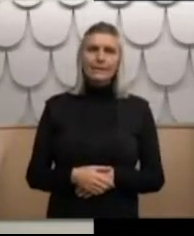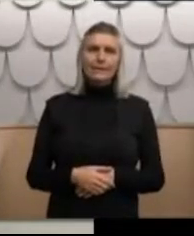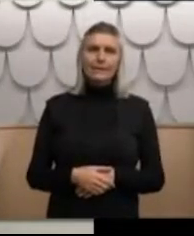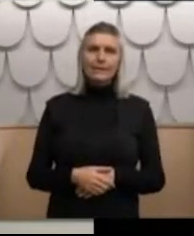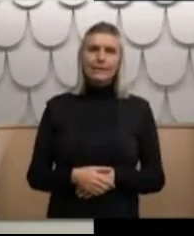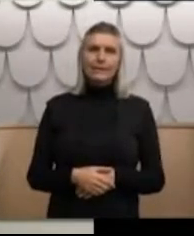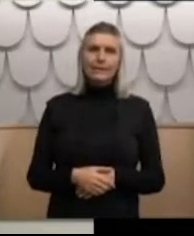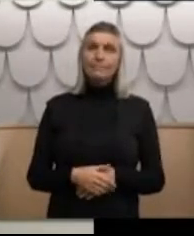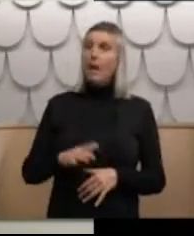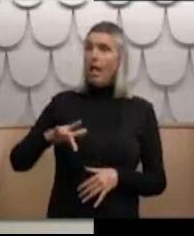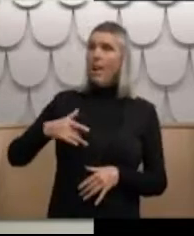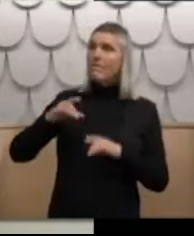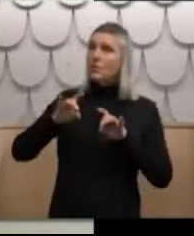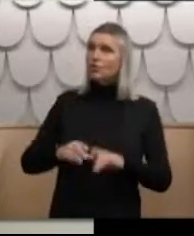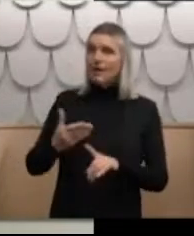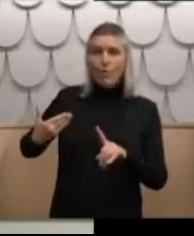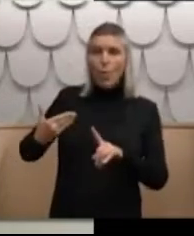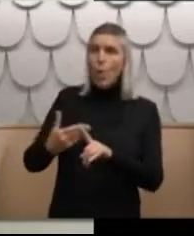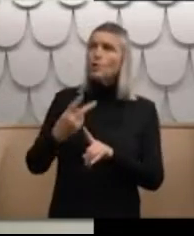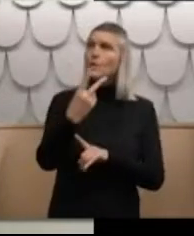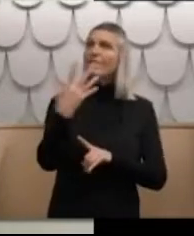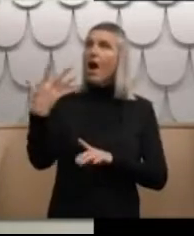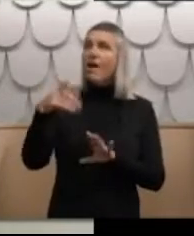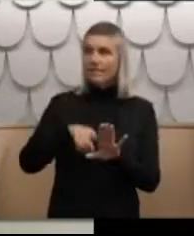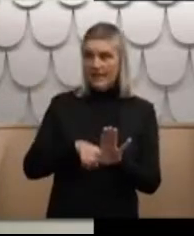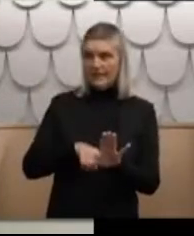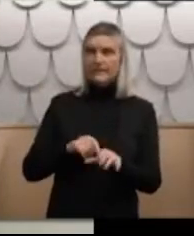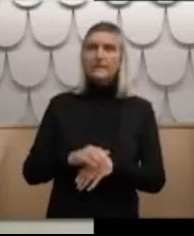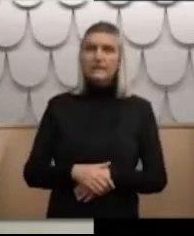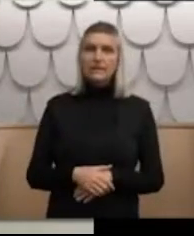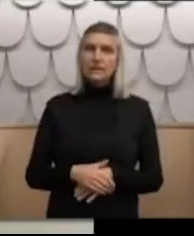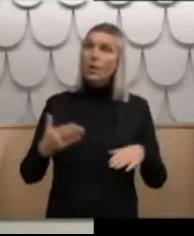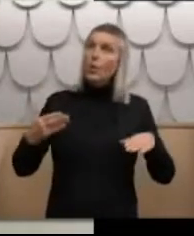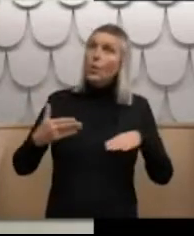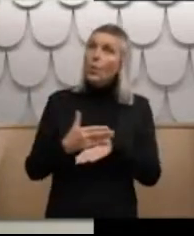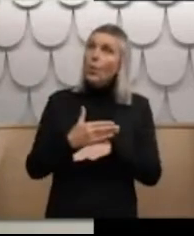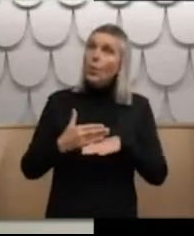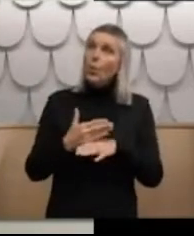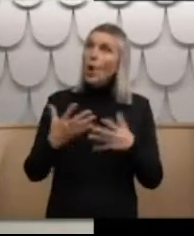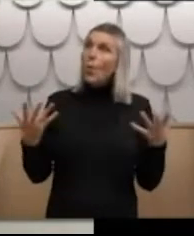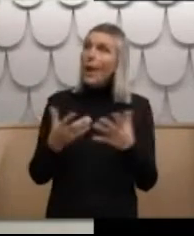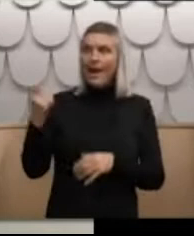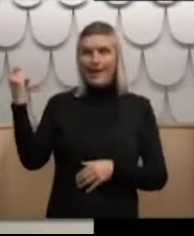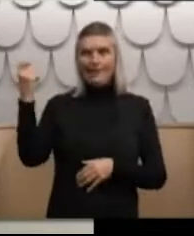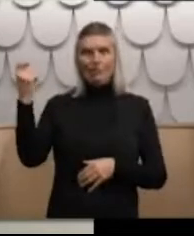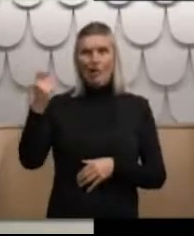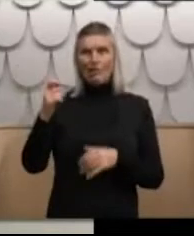I have lived in Australia for the past 25 years. And have been working in the construction industry.